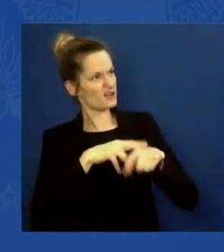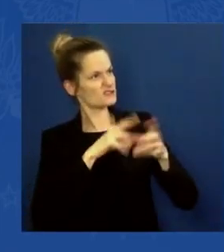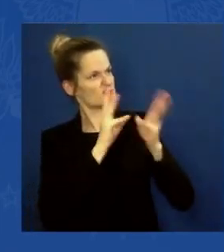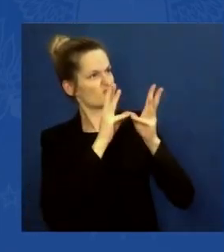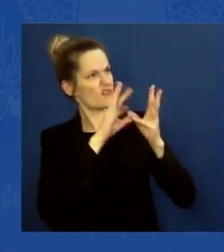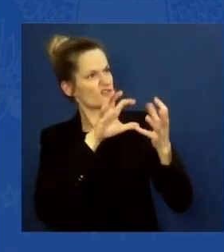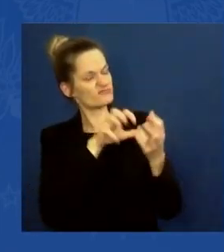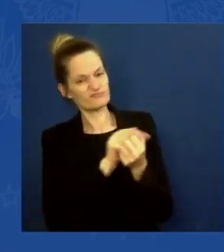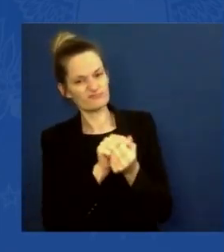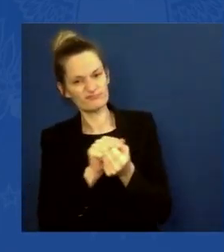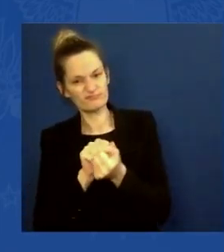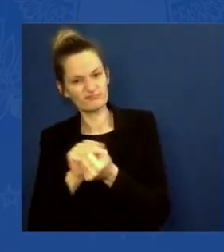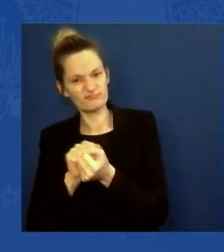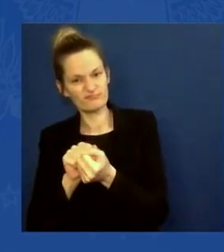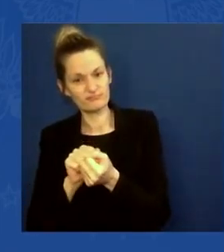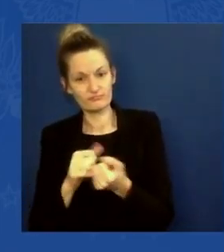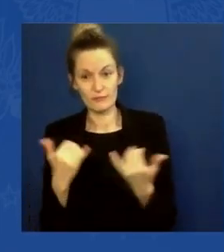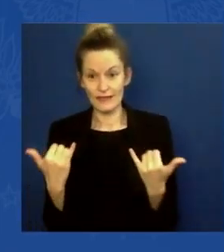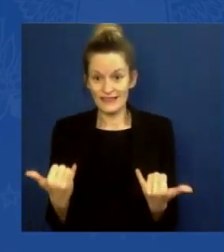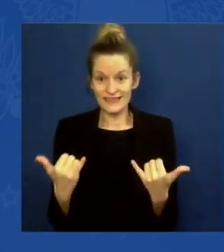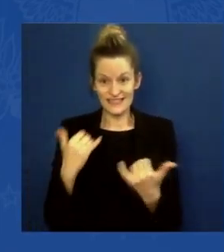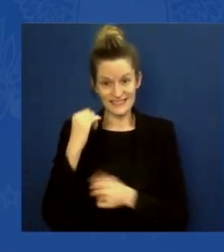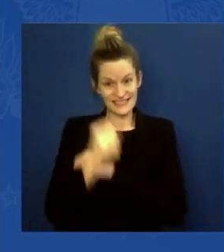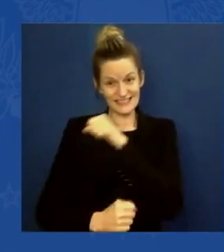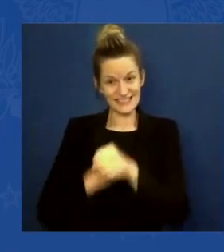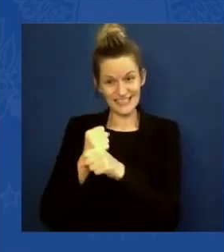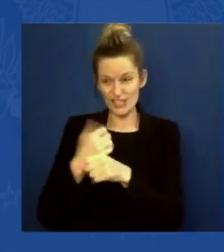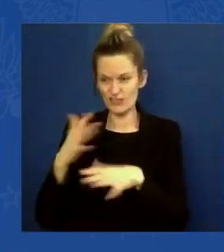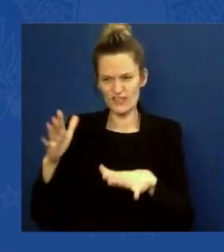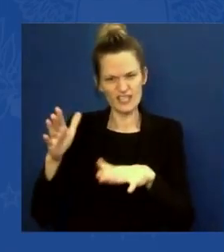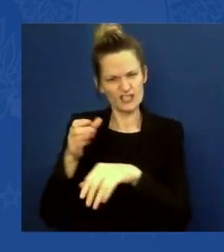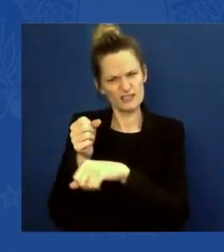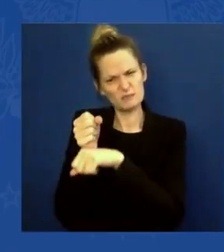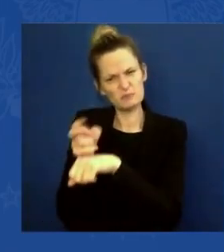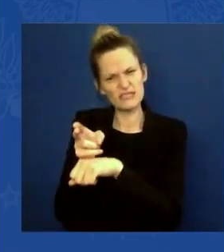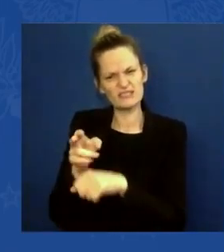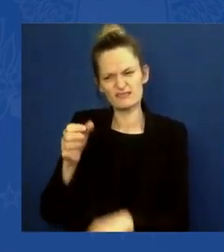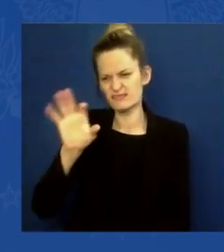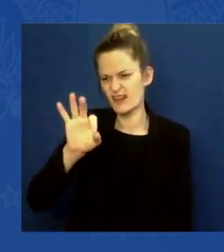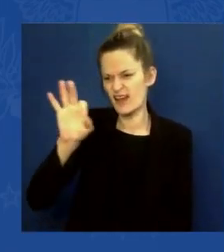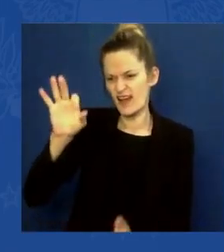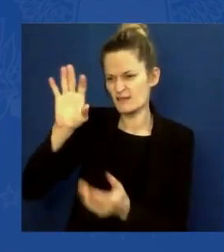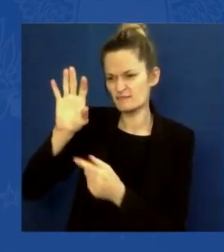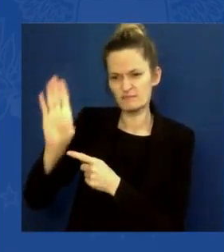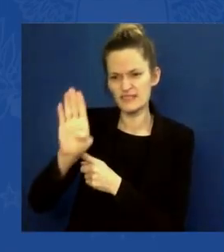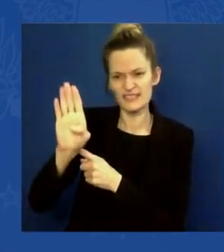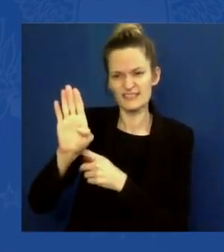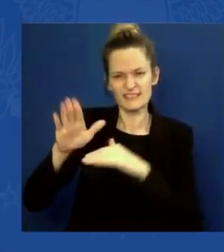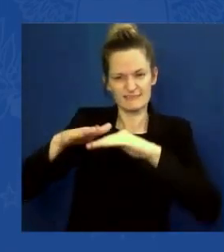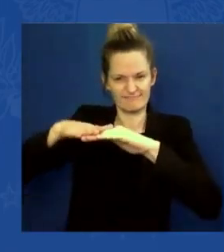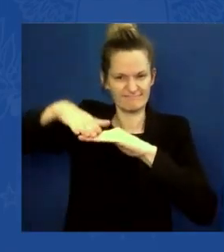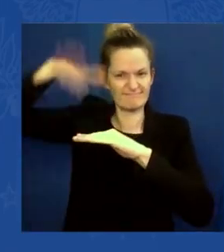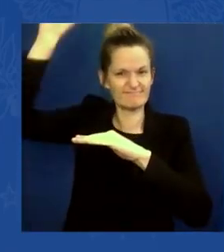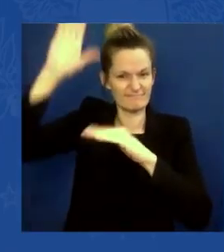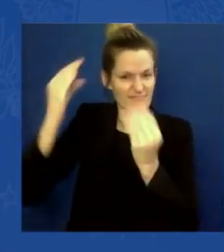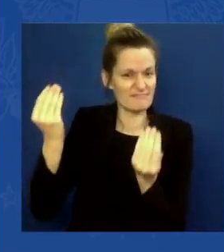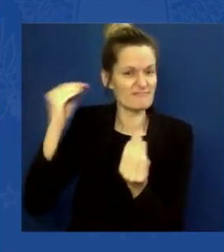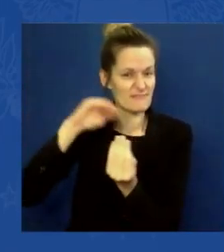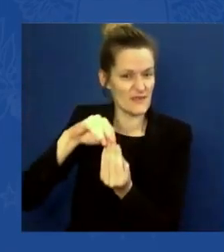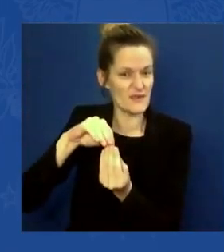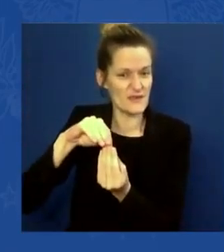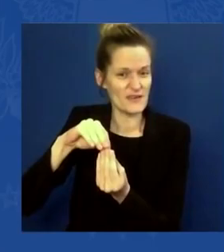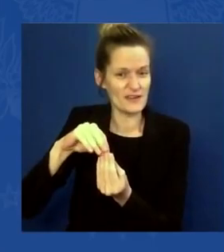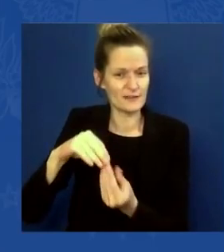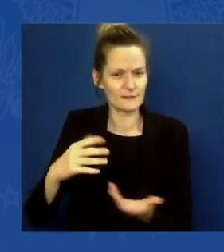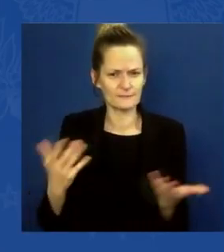We know what the driver is, climate change. We know what's causing climate change, human activity. This is no